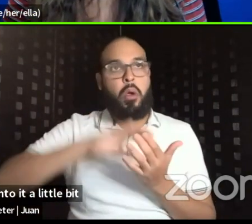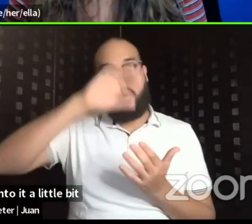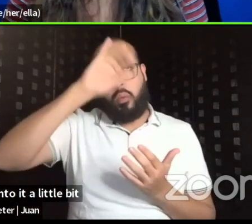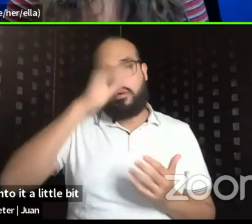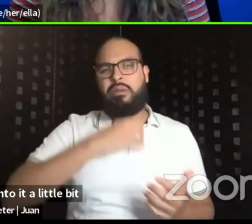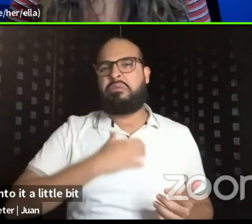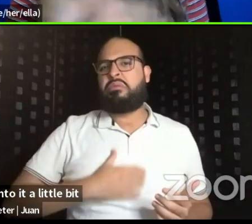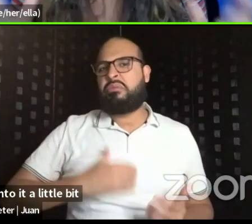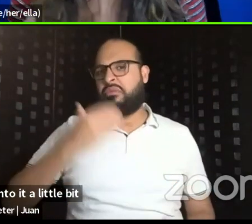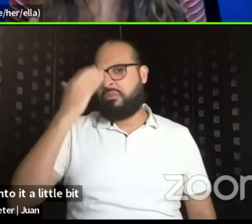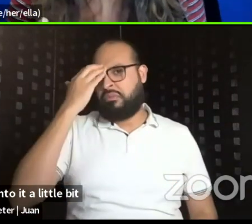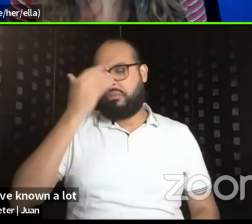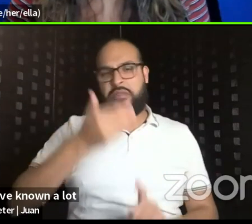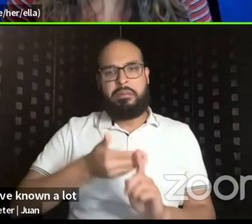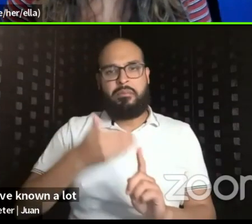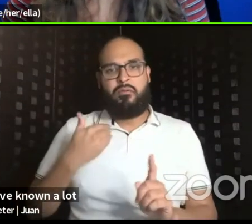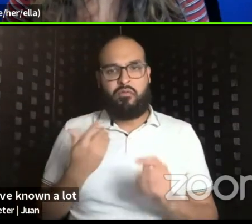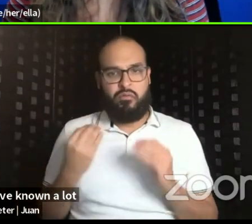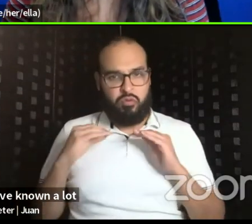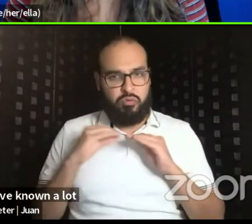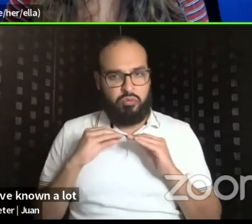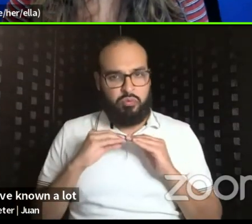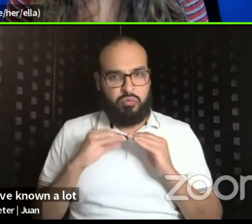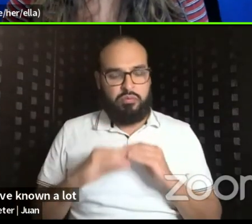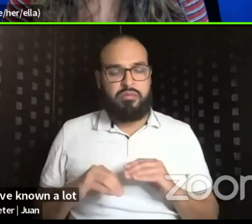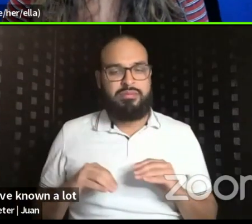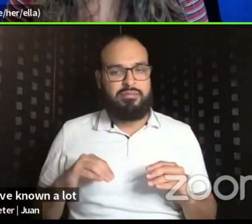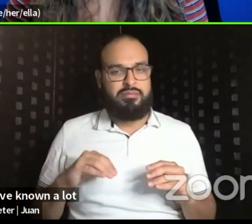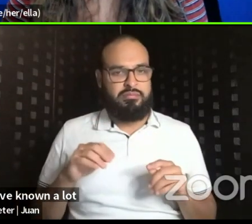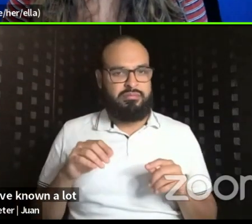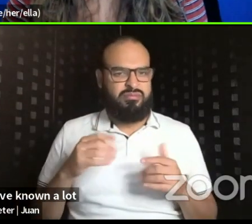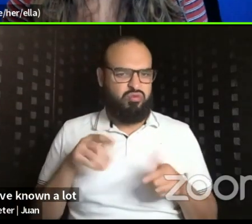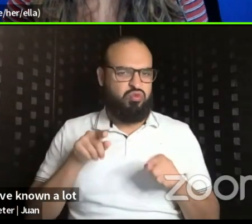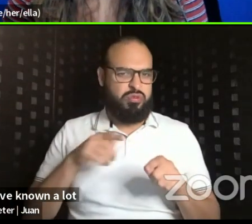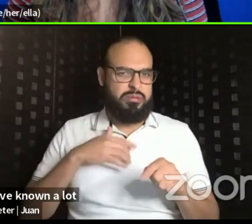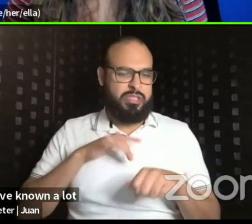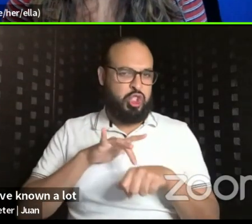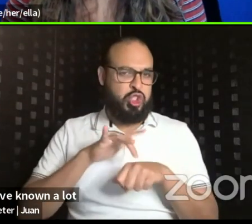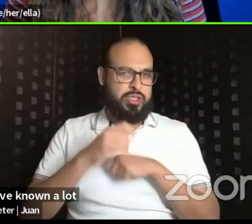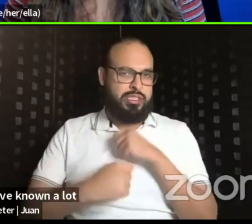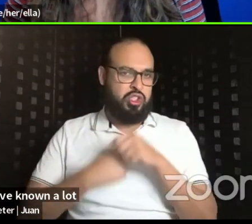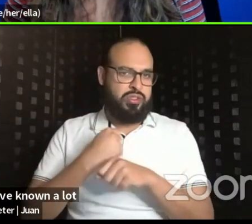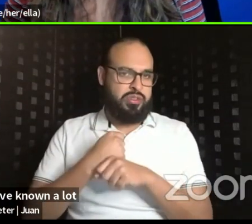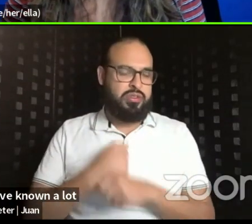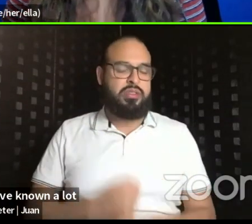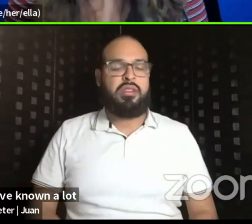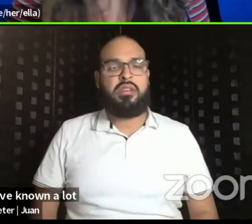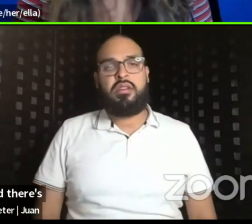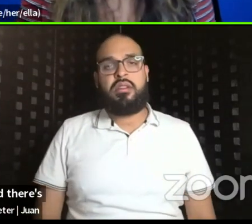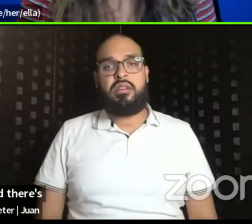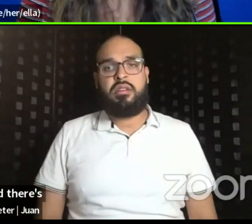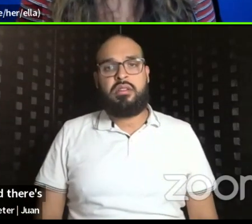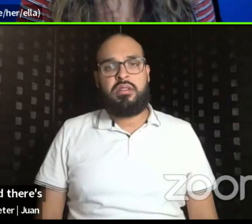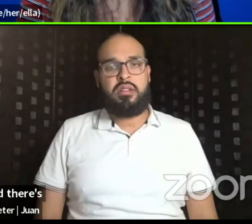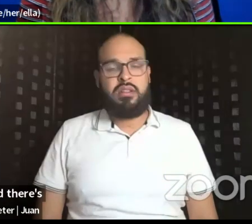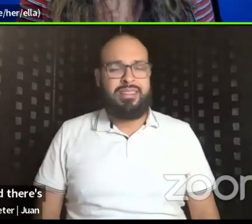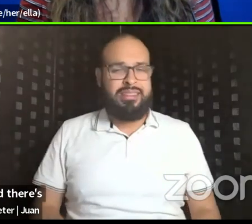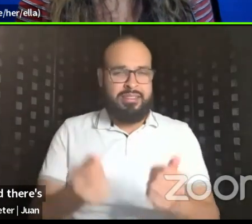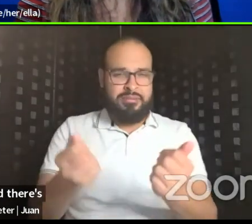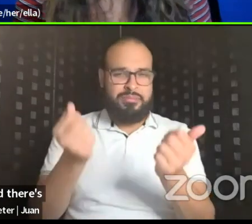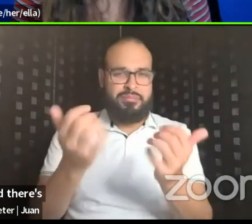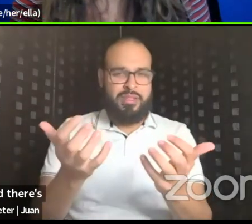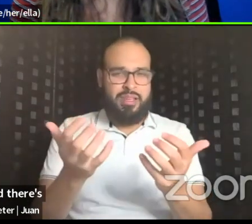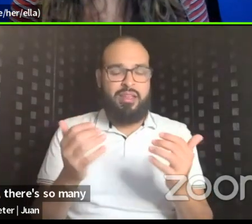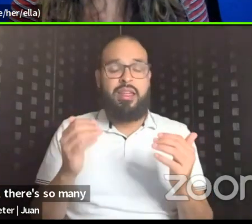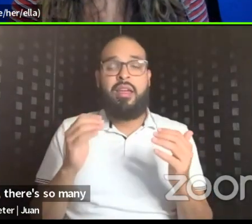known a lot more, um, in my earlier years. And, uh, there's, there's so many, uh,